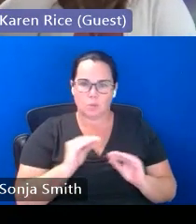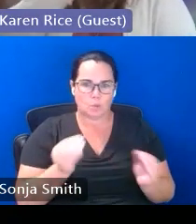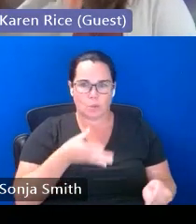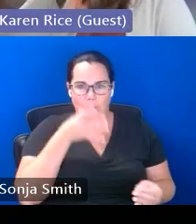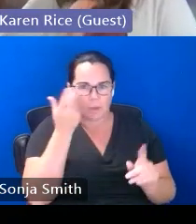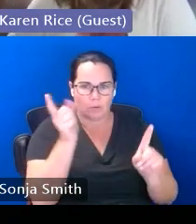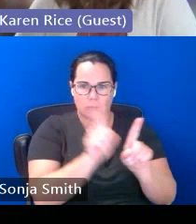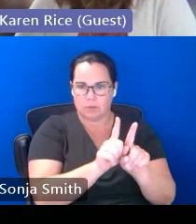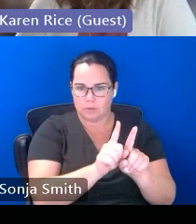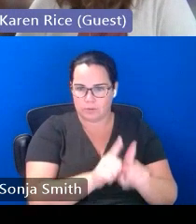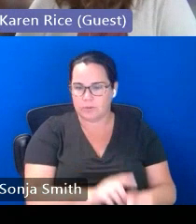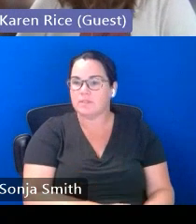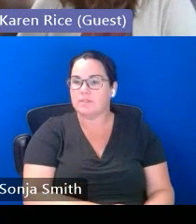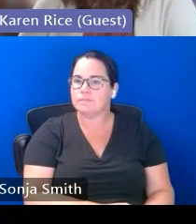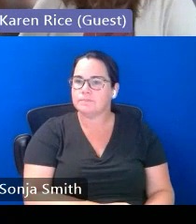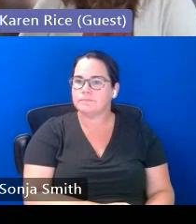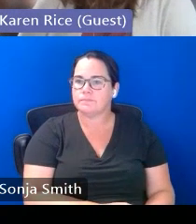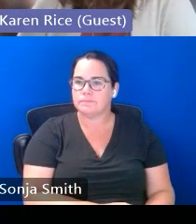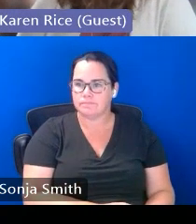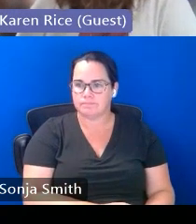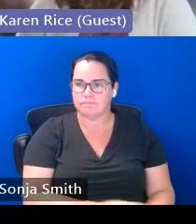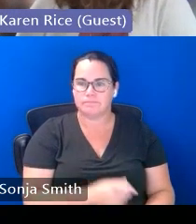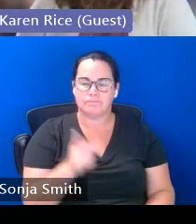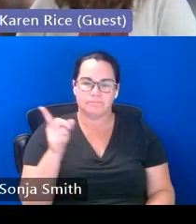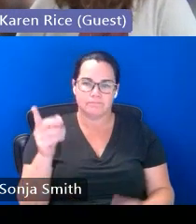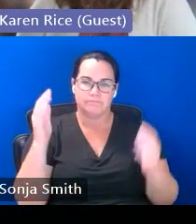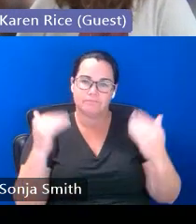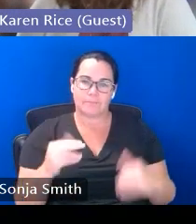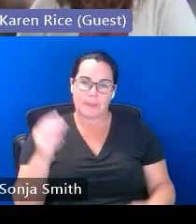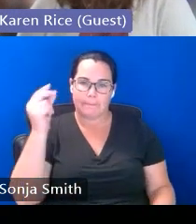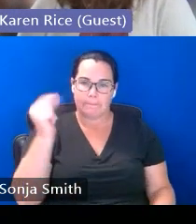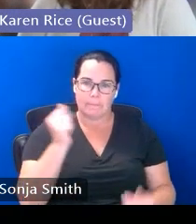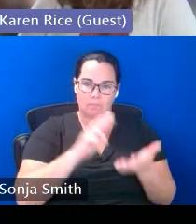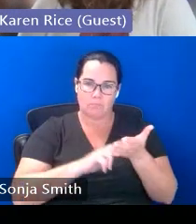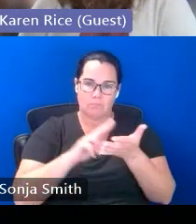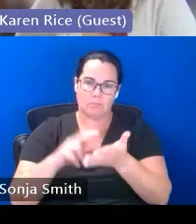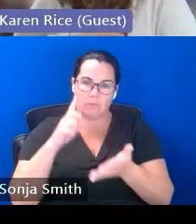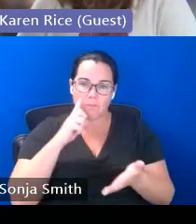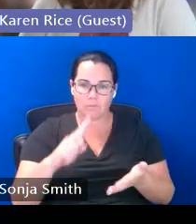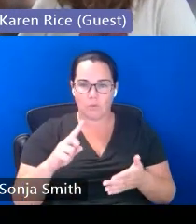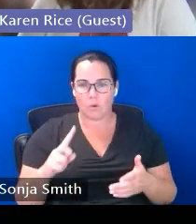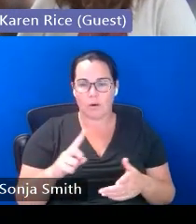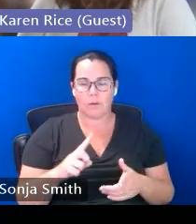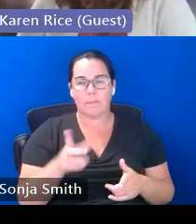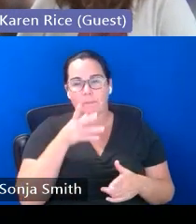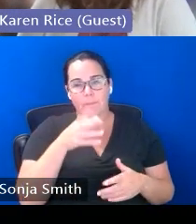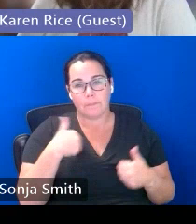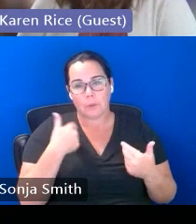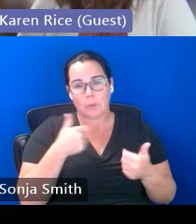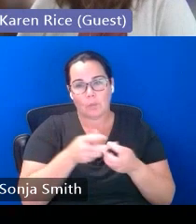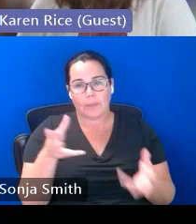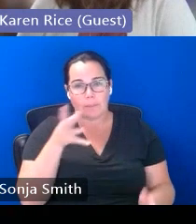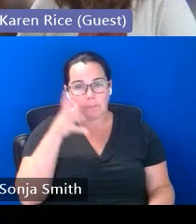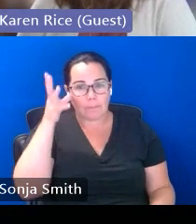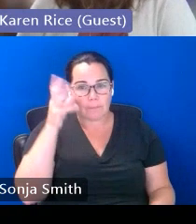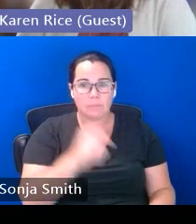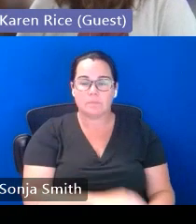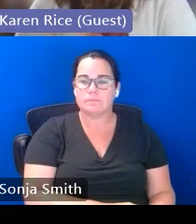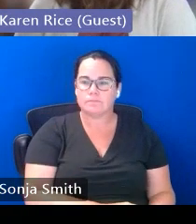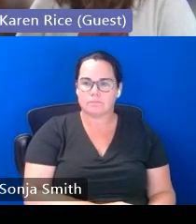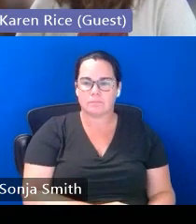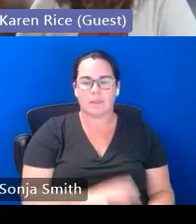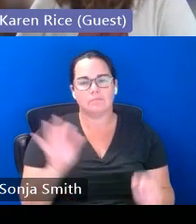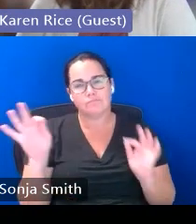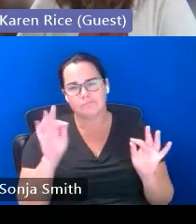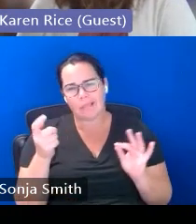so on the next slide i want to talk about immediate enrollment for unaccompanied youth and just kind of remind you a little bit about mckinney-vento